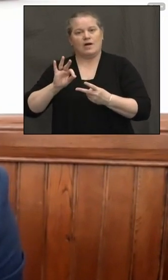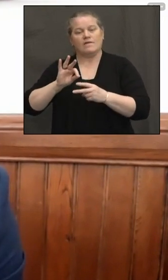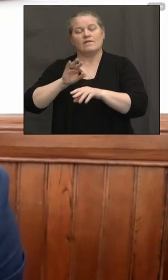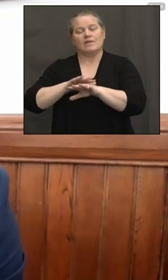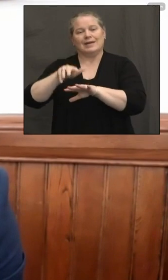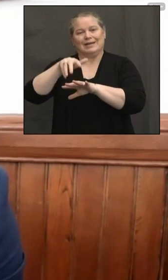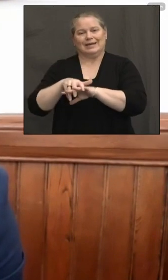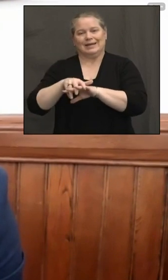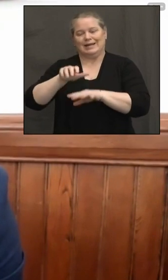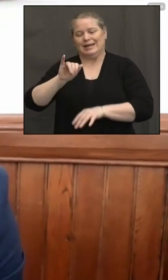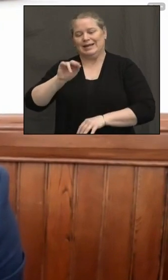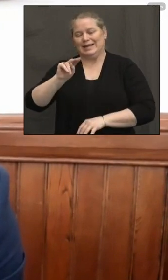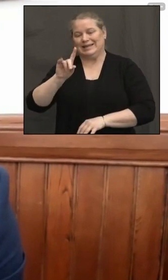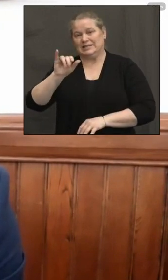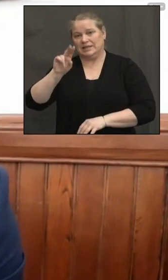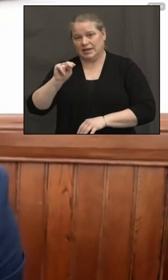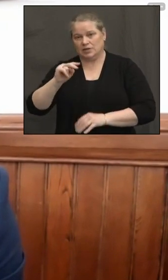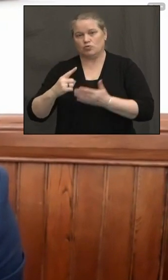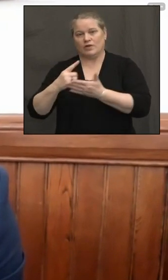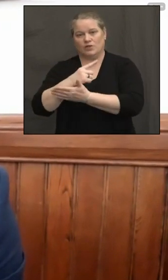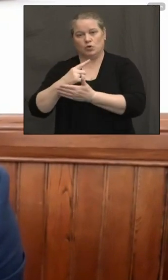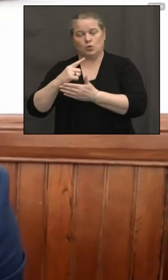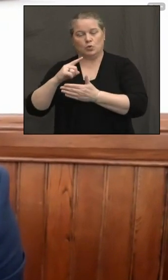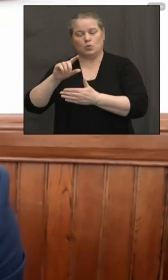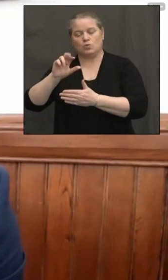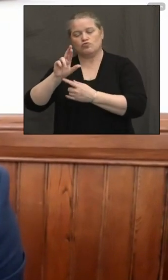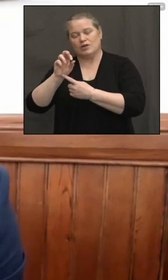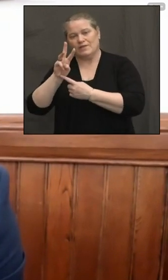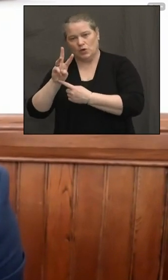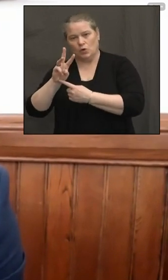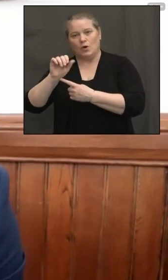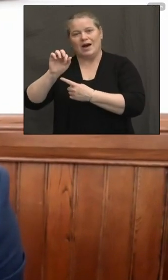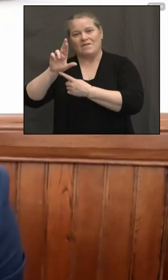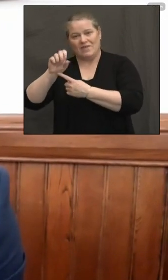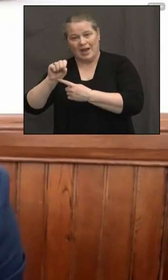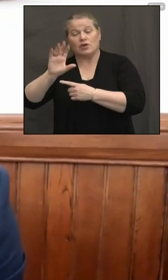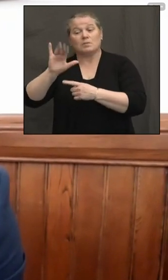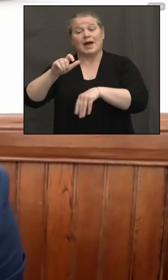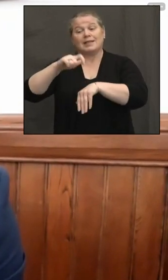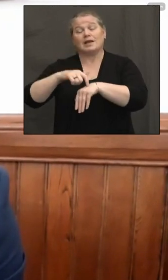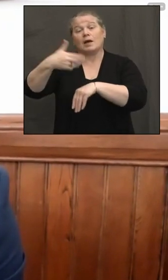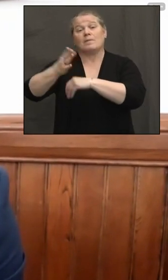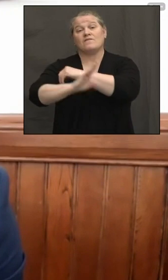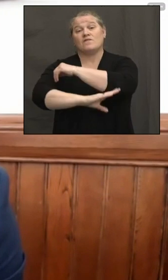time at the start of football season. In the fall, we should be, uh, up and running here in Connecticut.